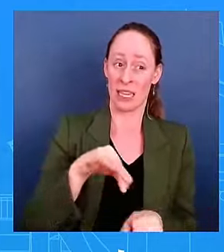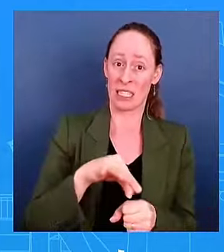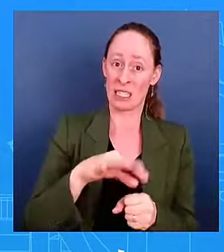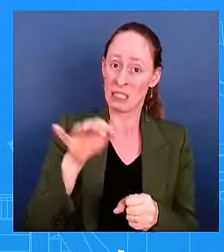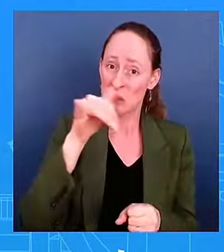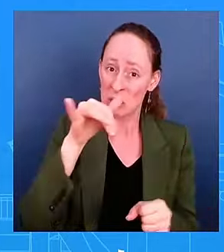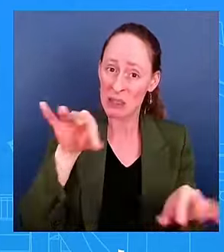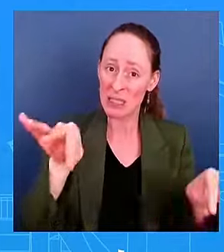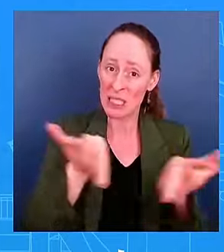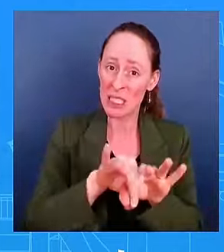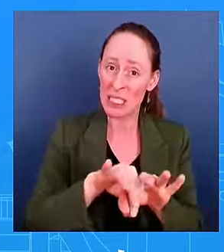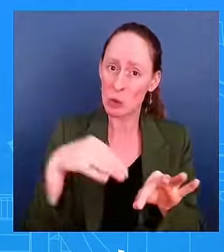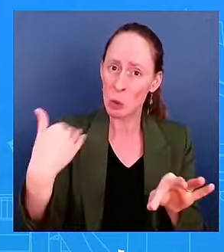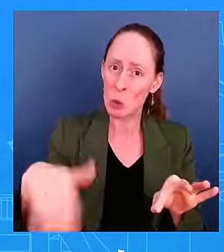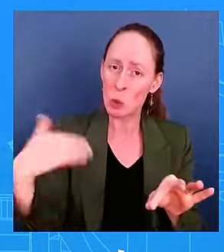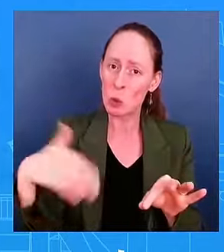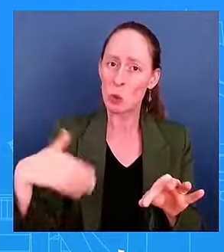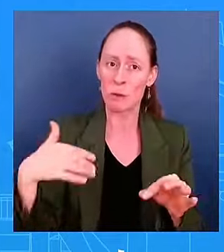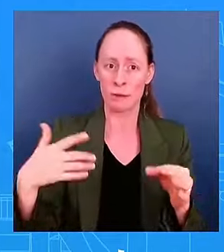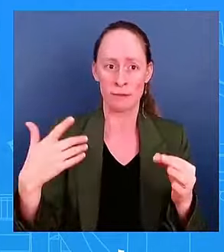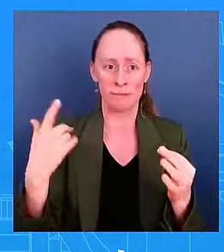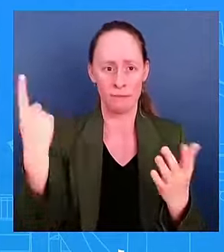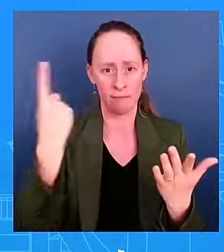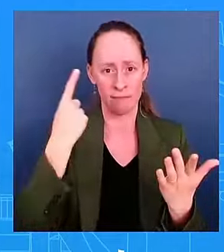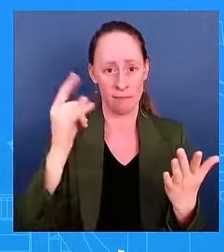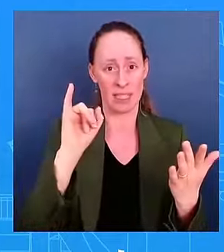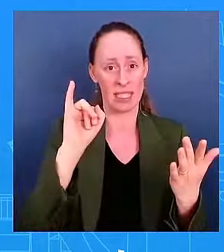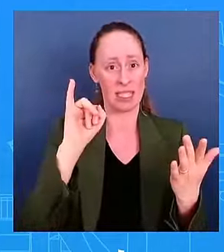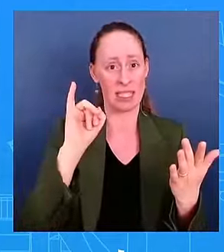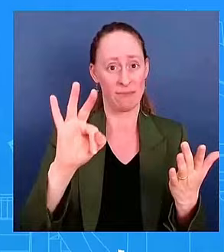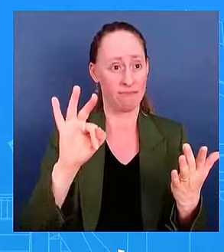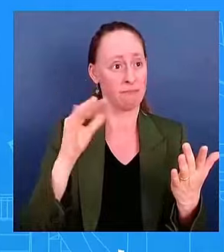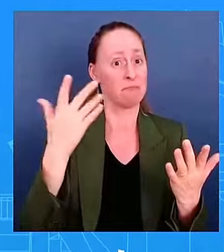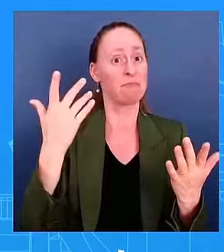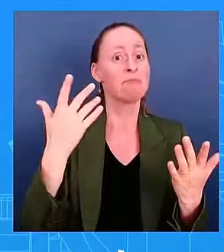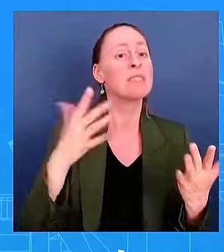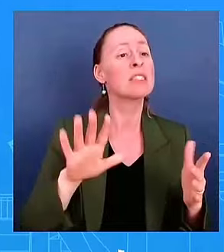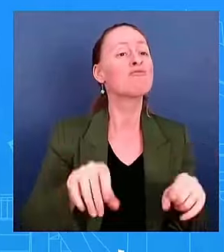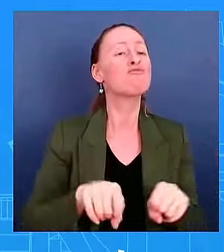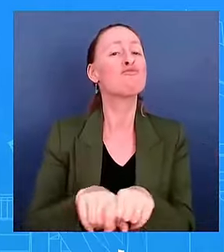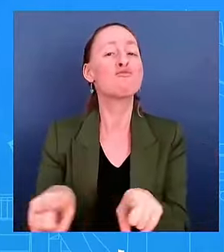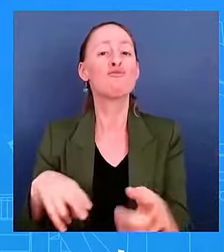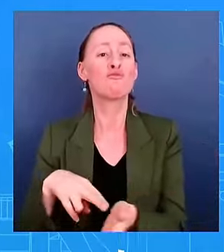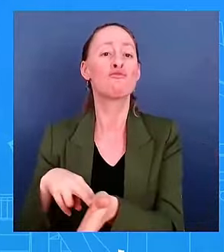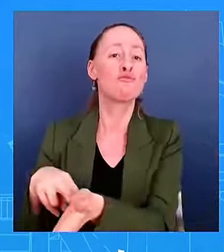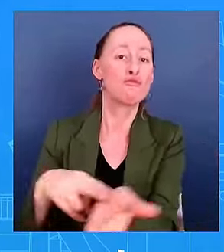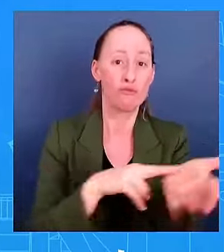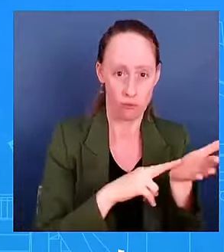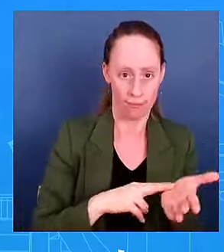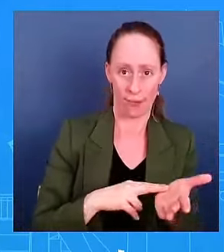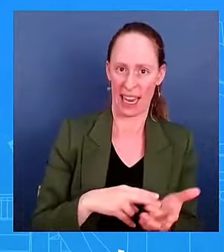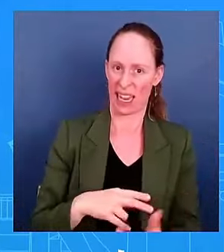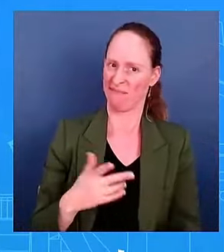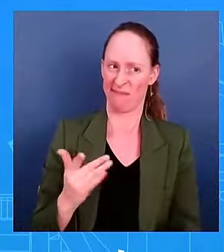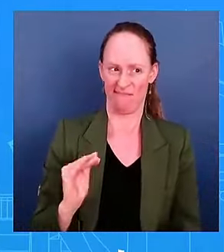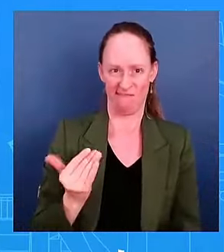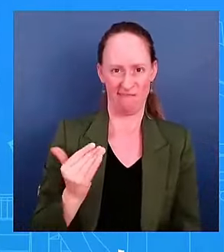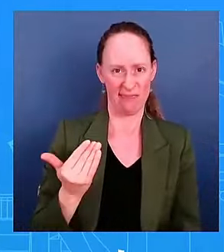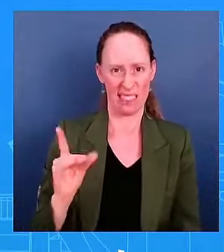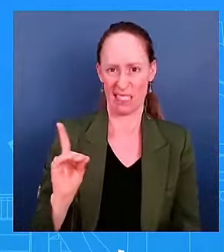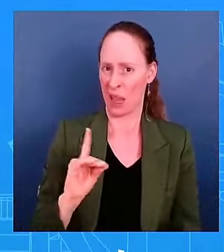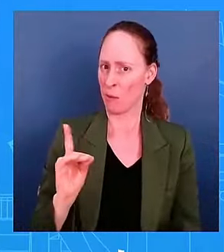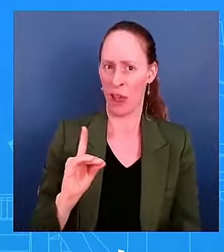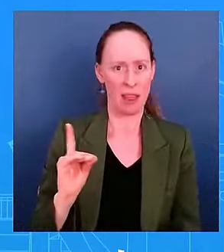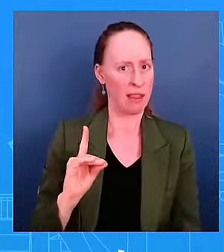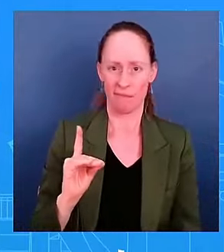that he may be leading a party toward, you know, electoral disaster, is there not going to be reflection? Look,